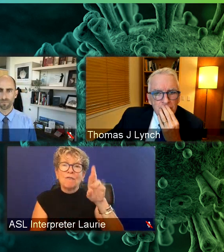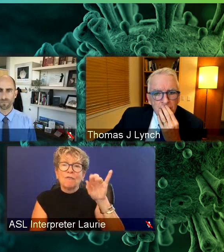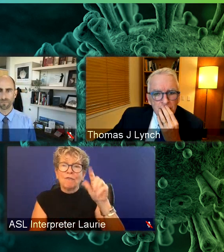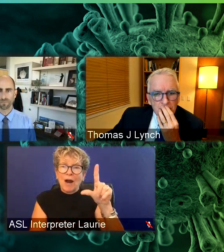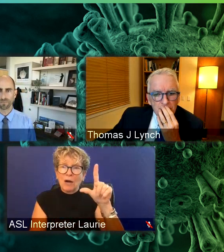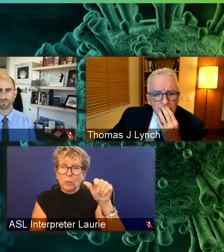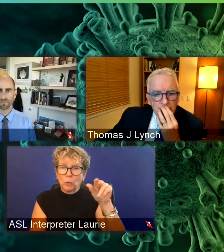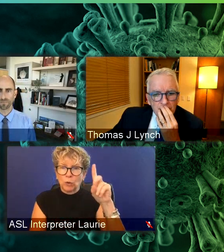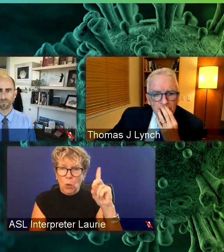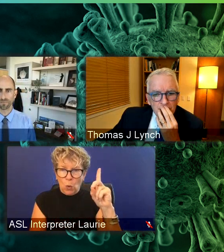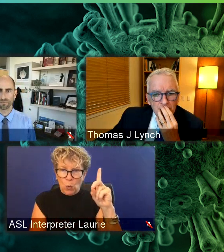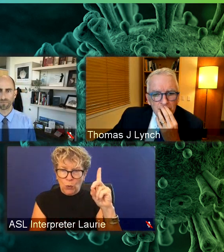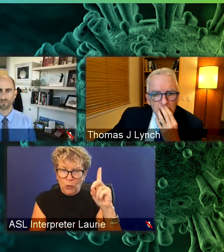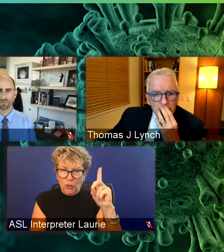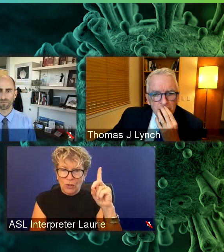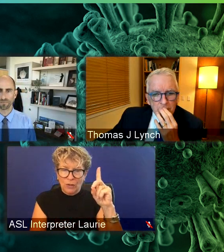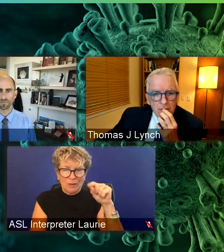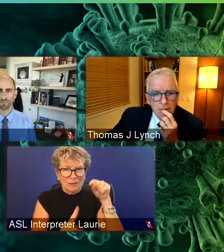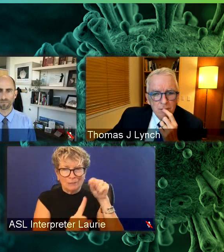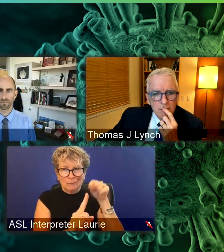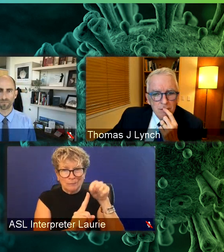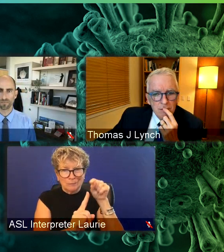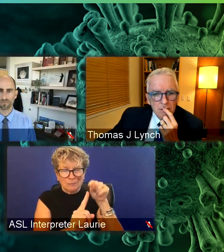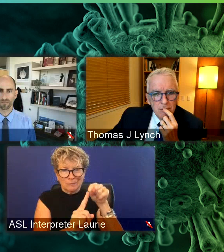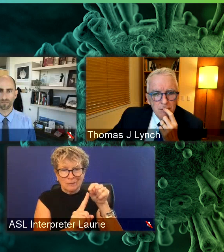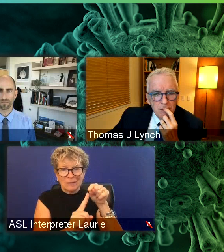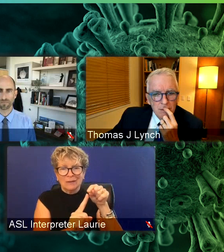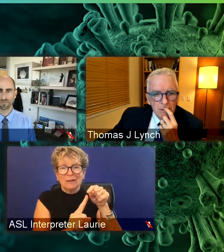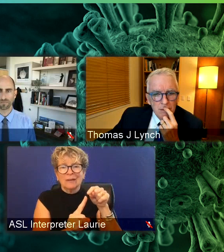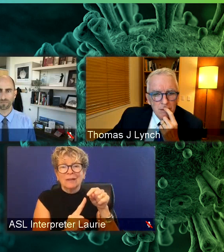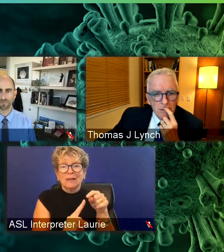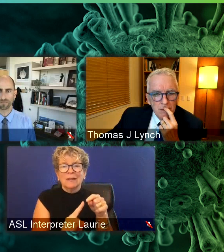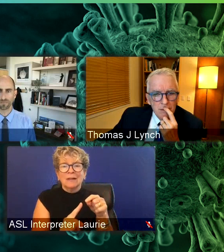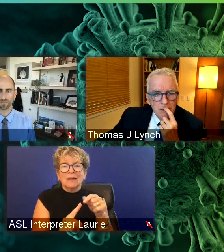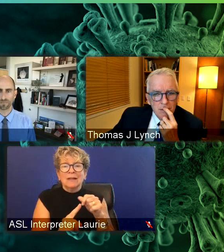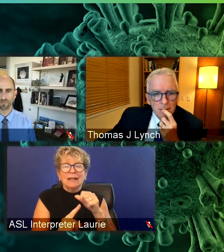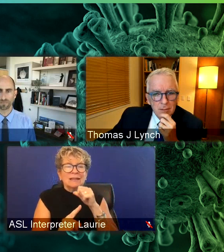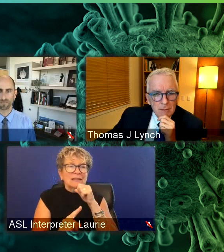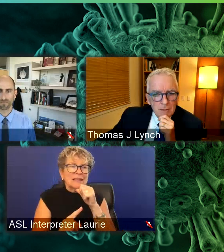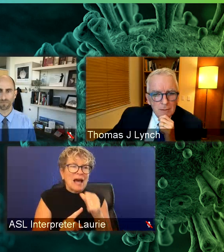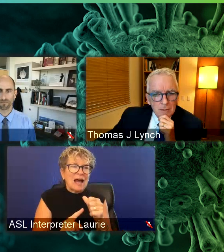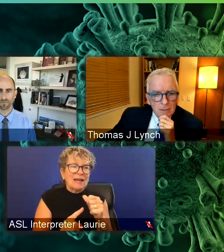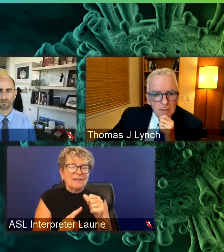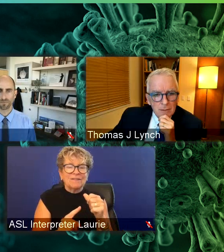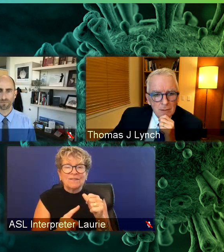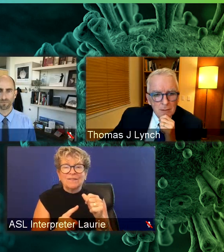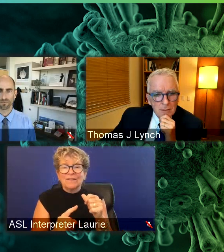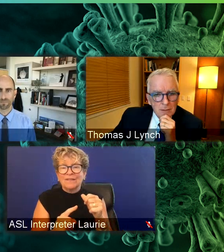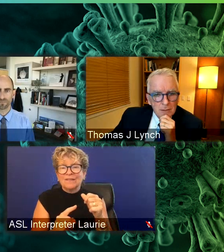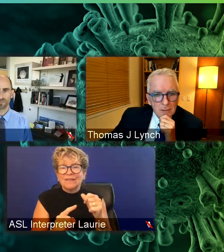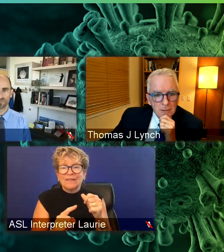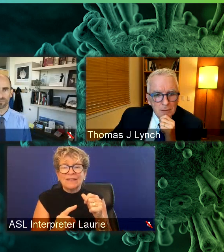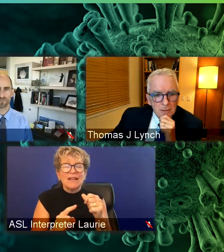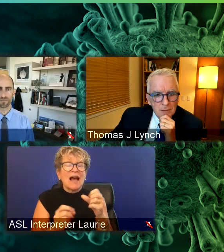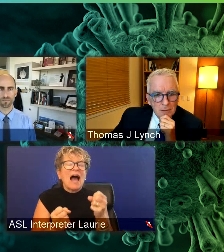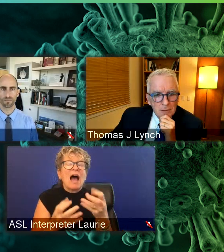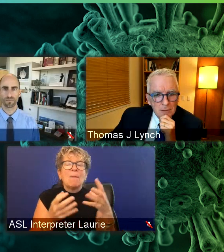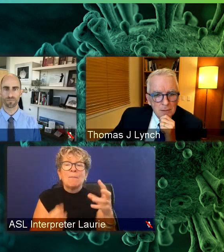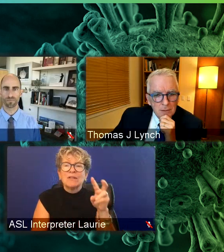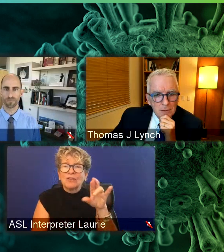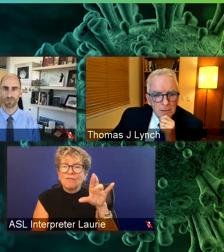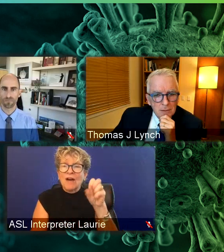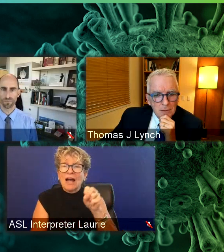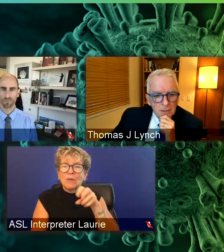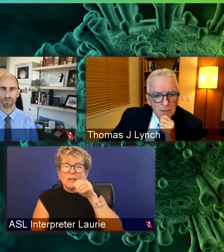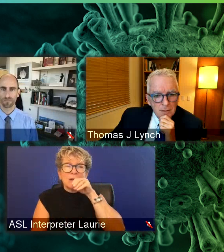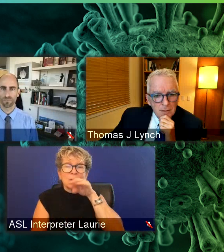that kind of somehow the physical variant is more stable or something like this. It's really kind of how much virus people are breathing out when